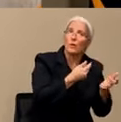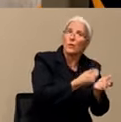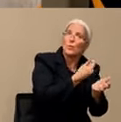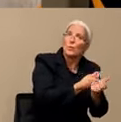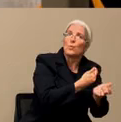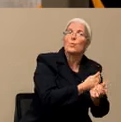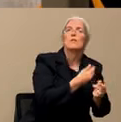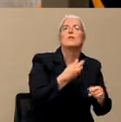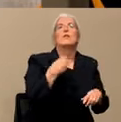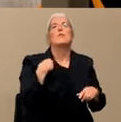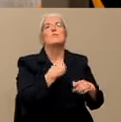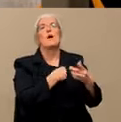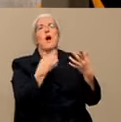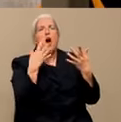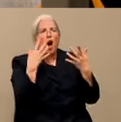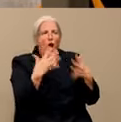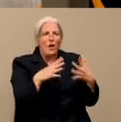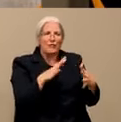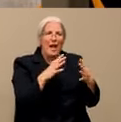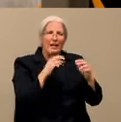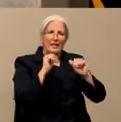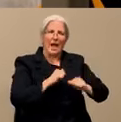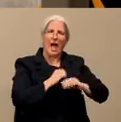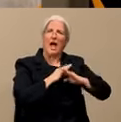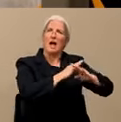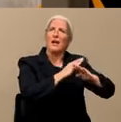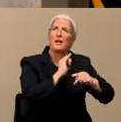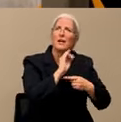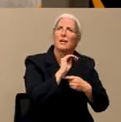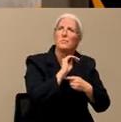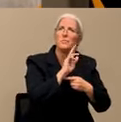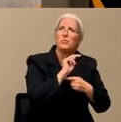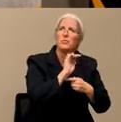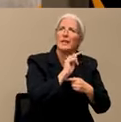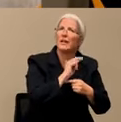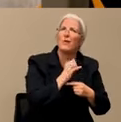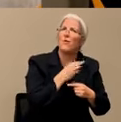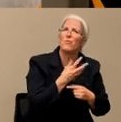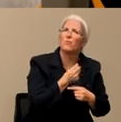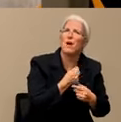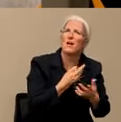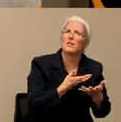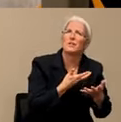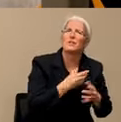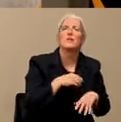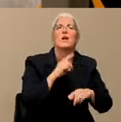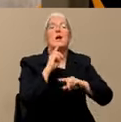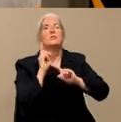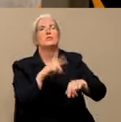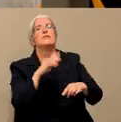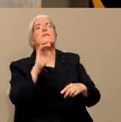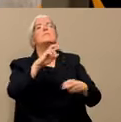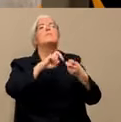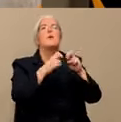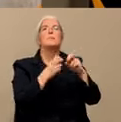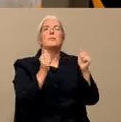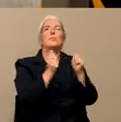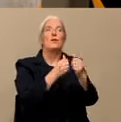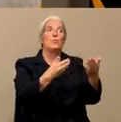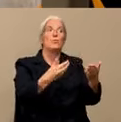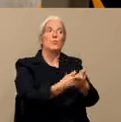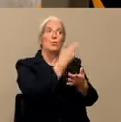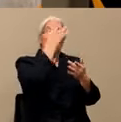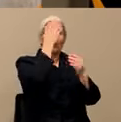challenging? Yeah, so that's always what the problem is when a new virus emerges, is that, in general, it is